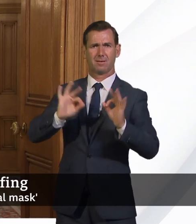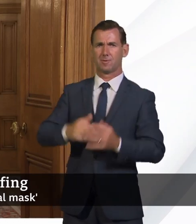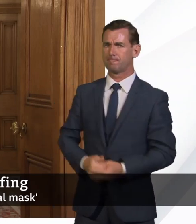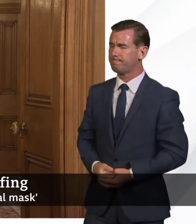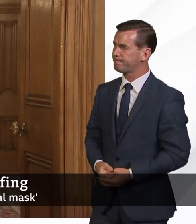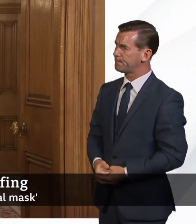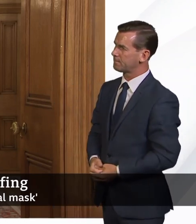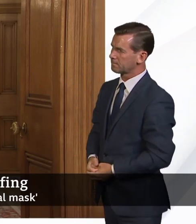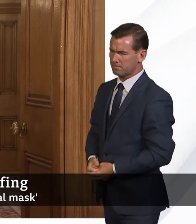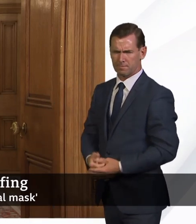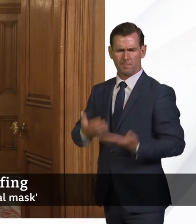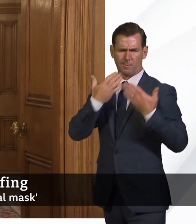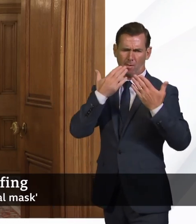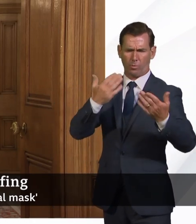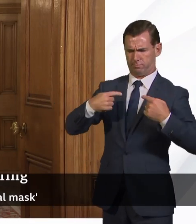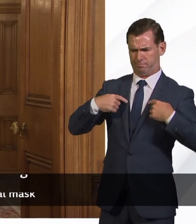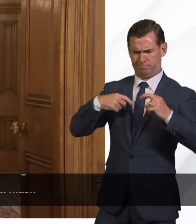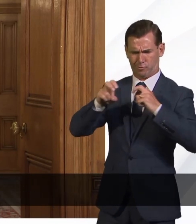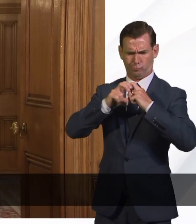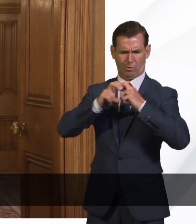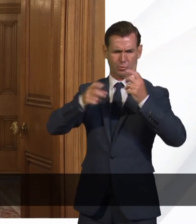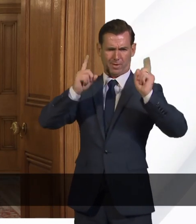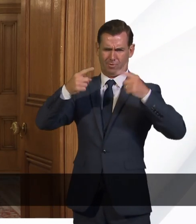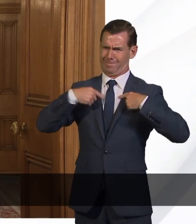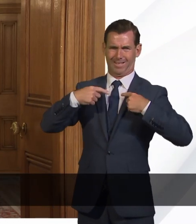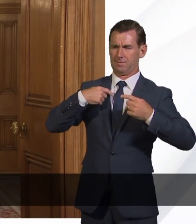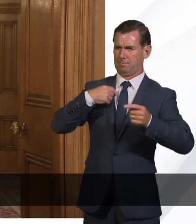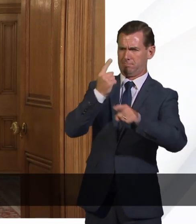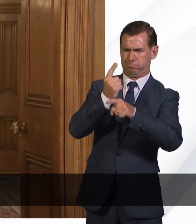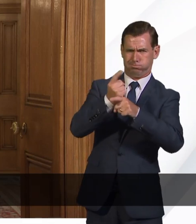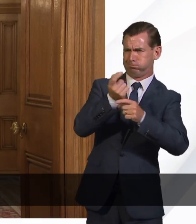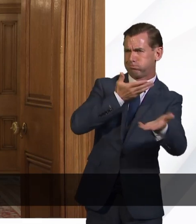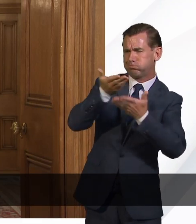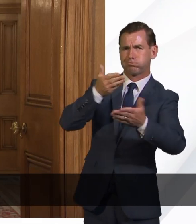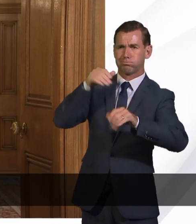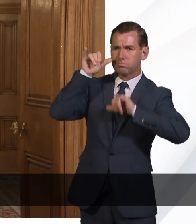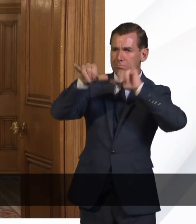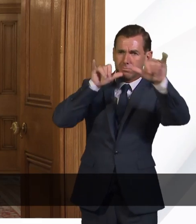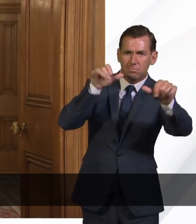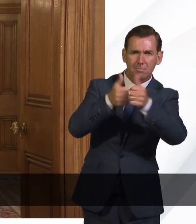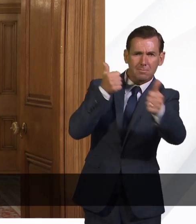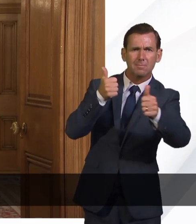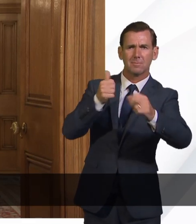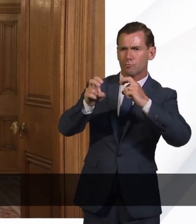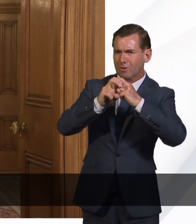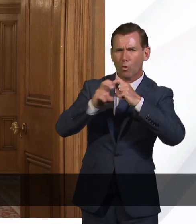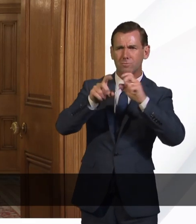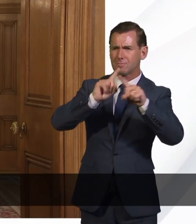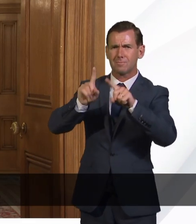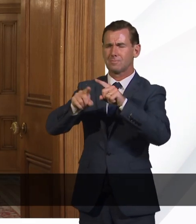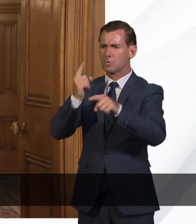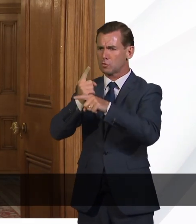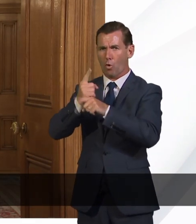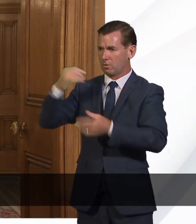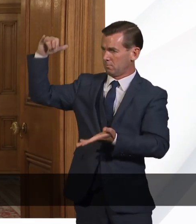the whole of the aviation sector, amongst many others, and including on issues to do with things like the quarantine,